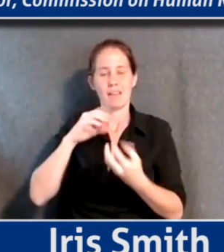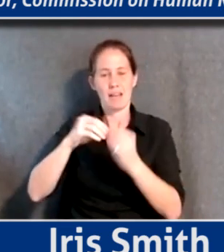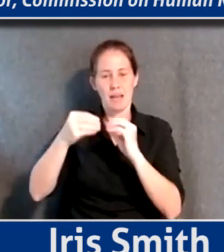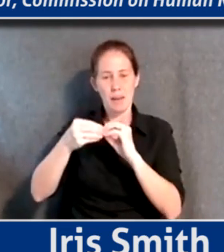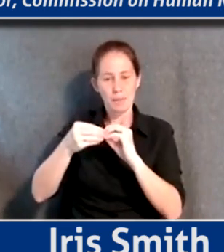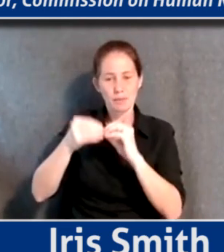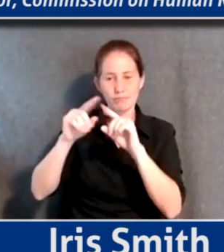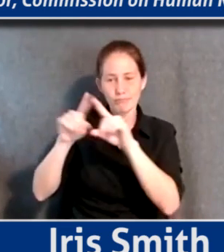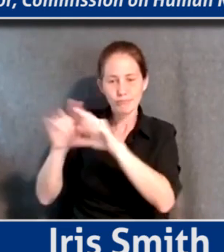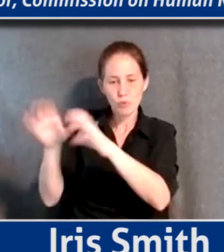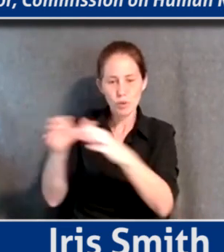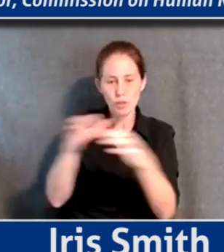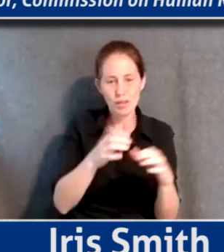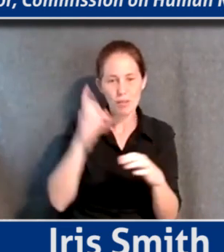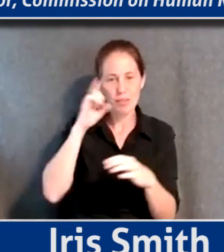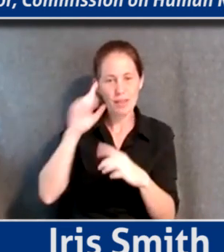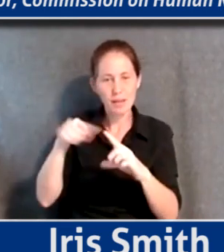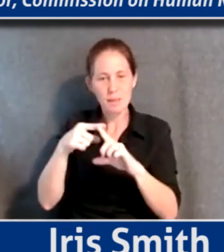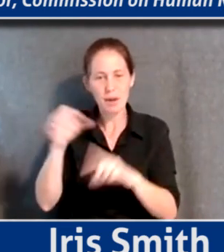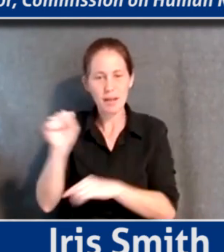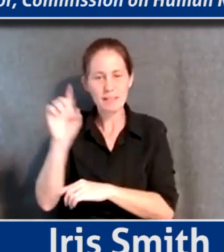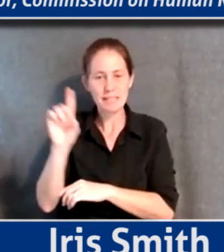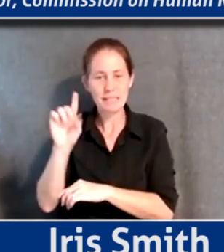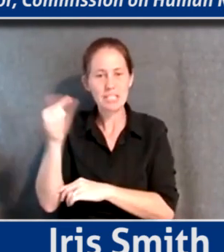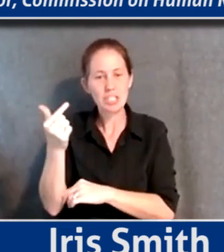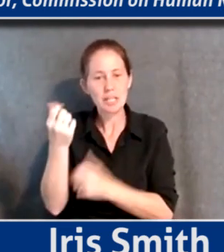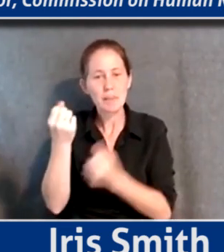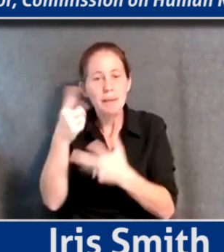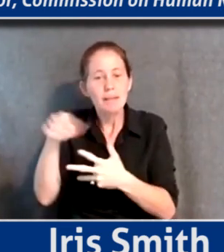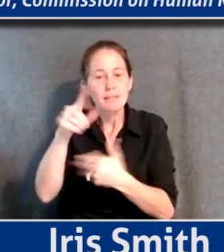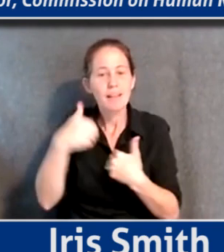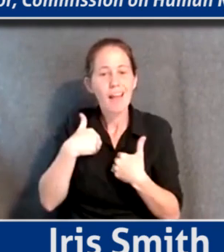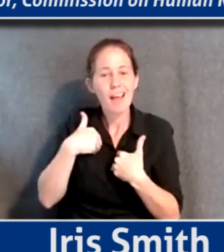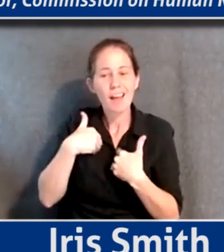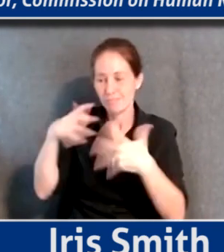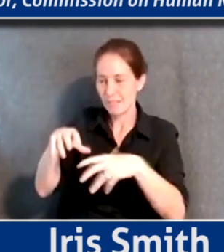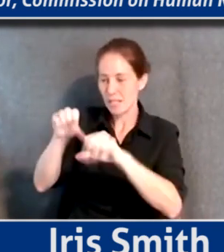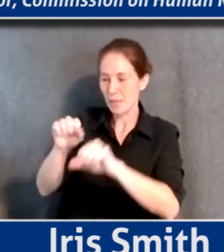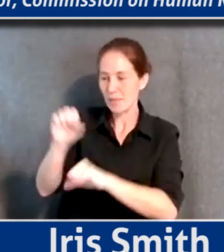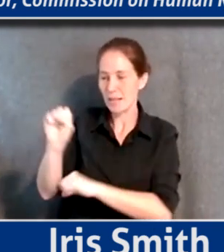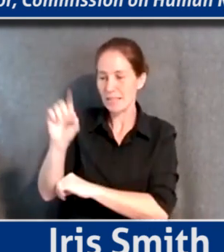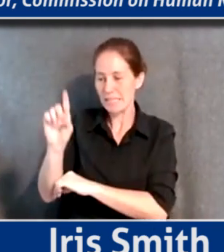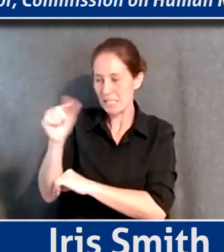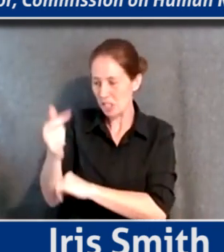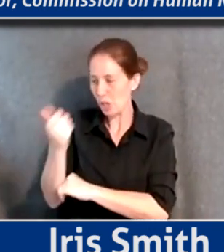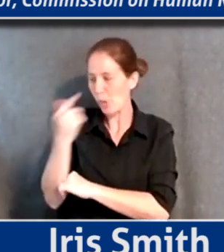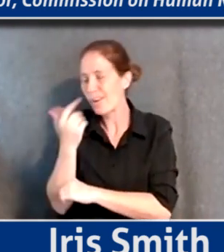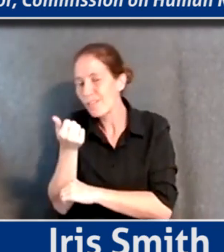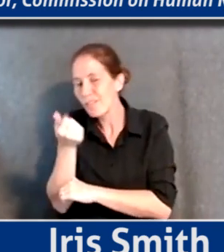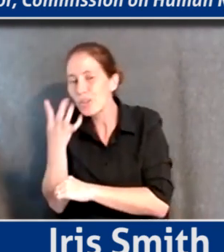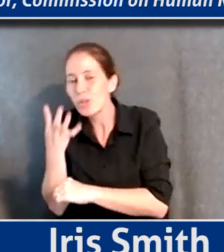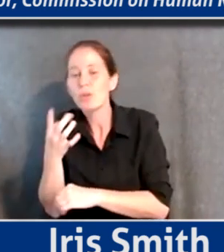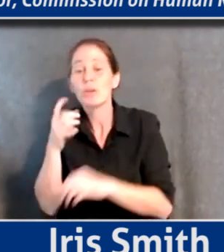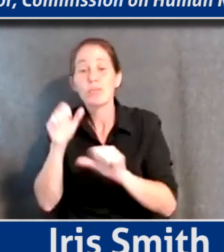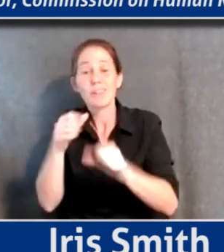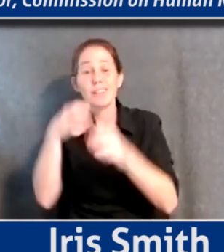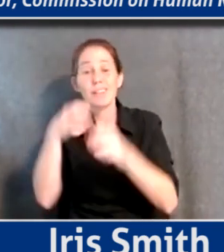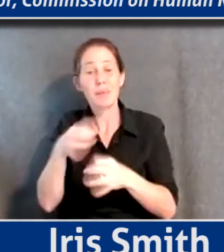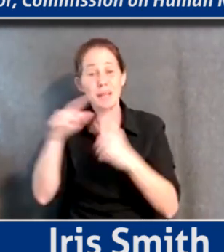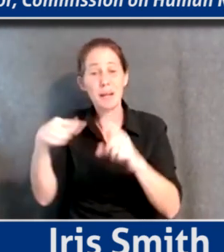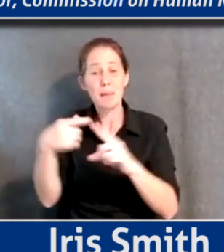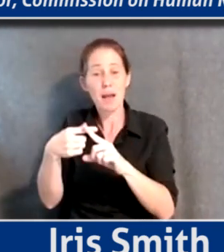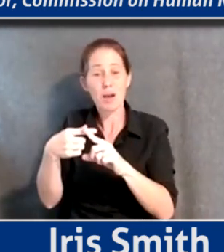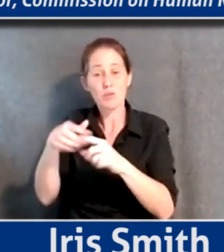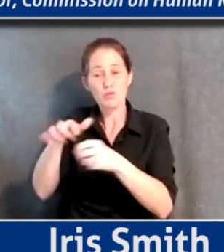sectors that are thinking about the SDGs. Many of them have adopted the SDGs or some of them, et cetera. What can you tell us about the kind of regional